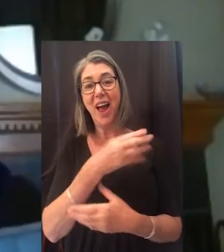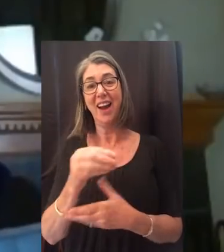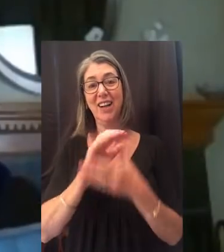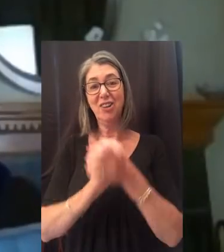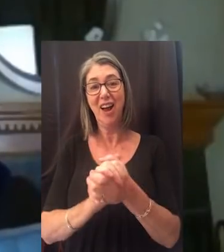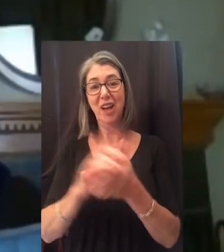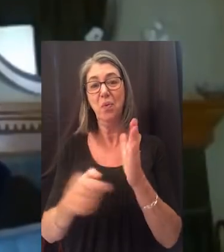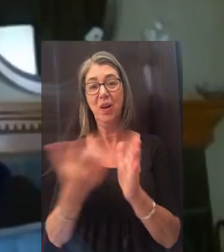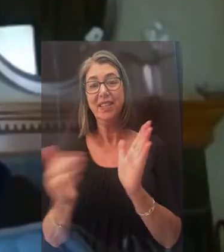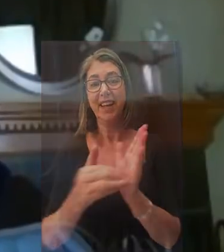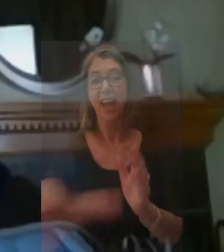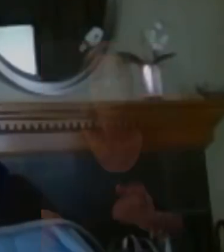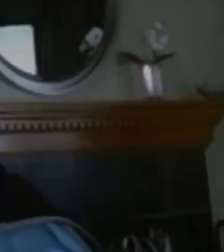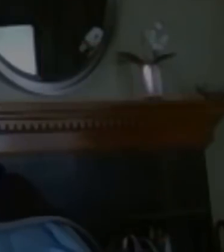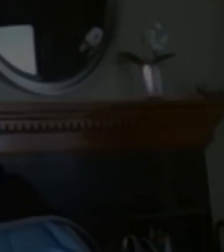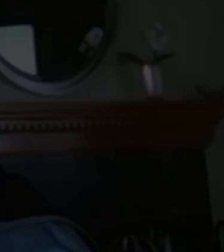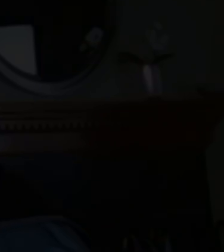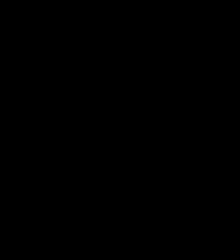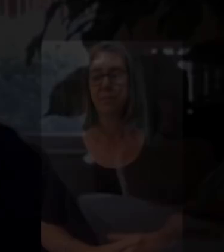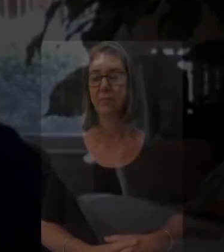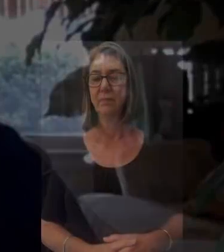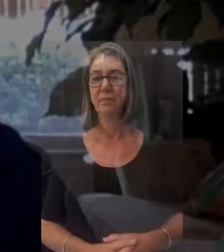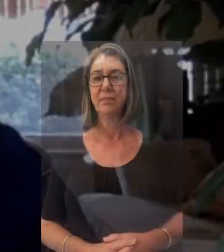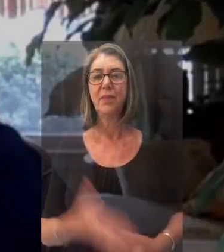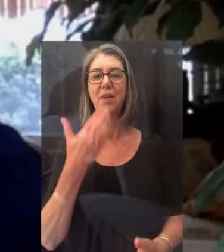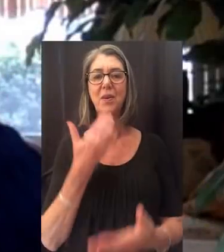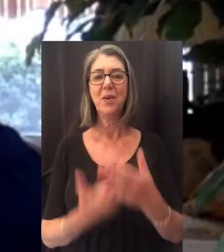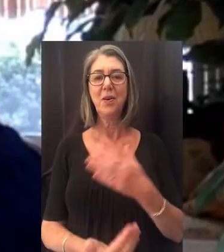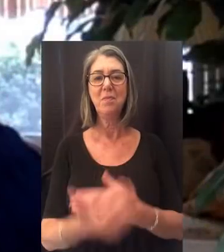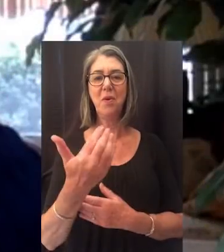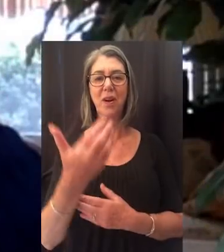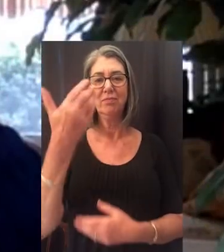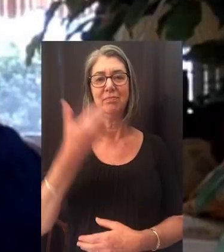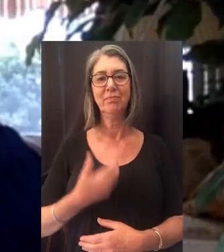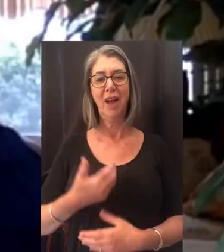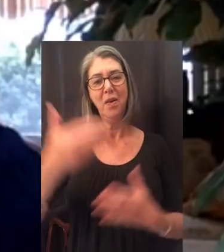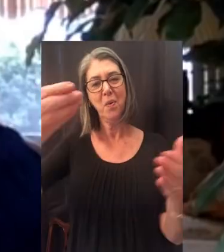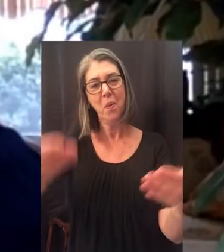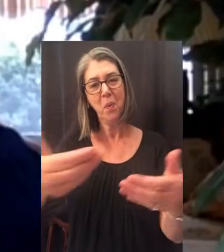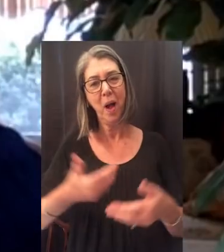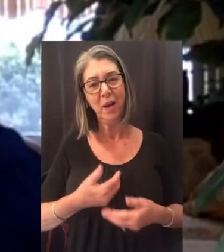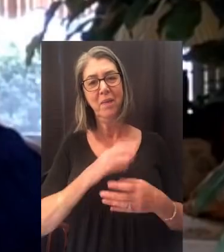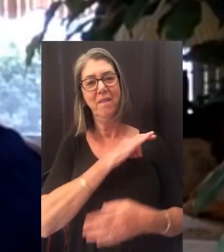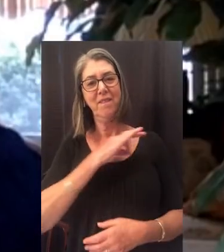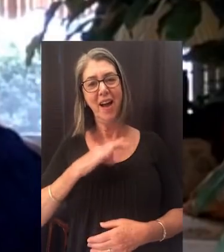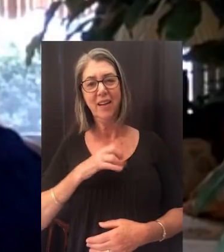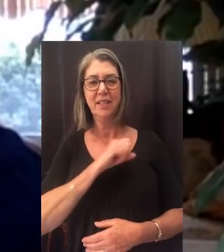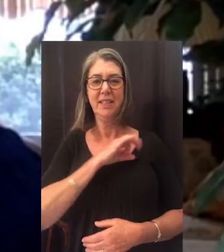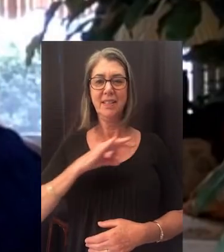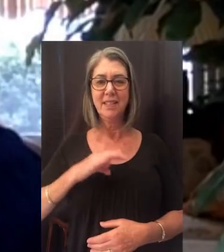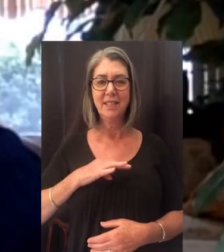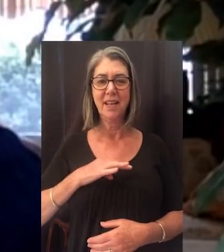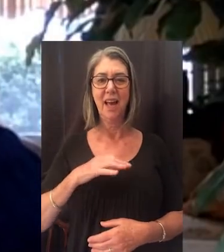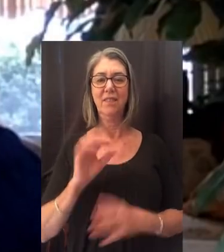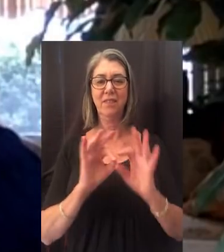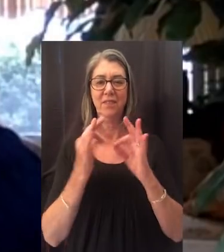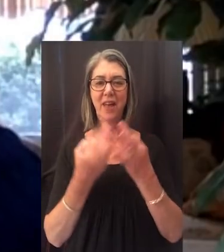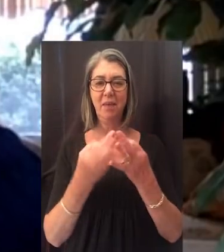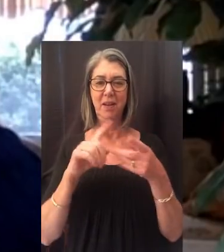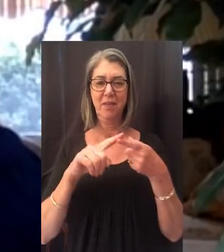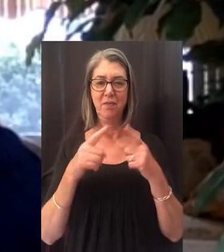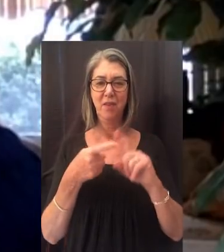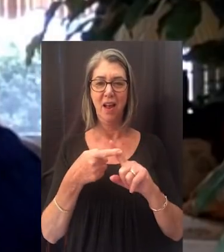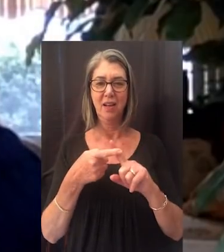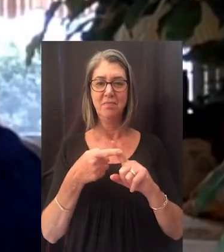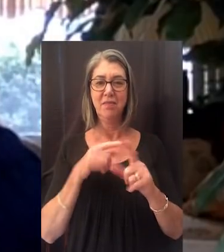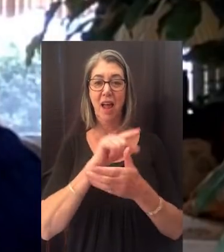congratulations once again. Good morning, and welcome faculty, staff, family, friends, and